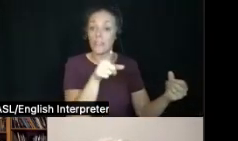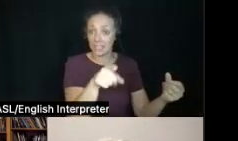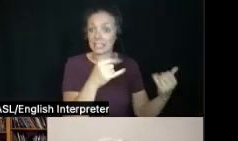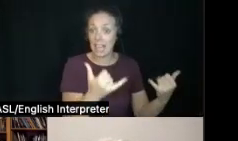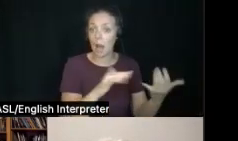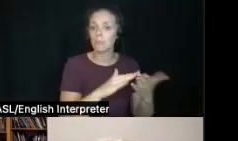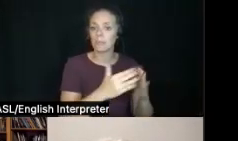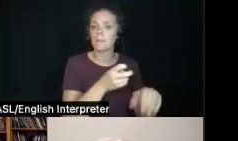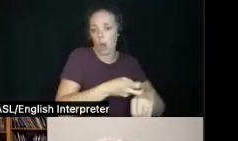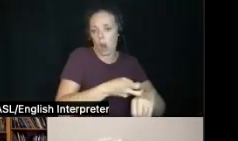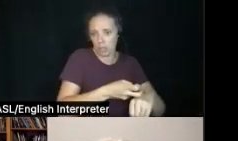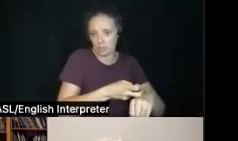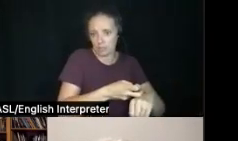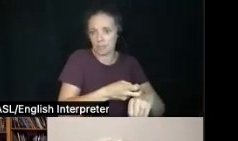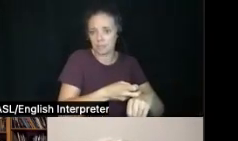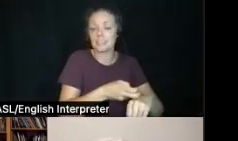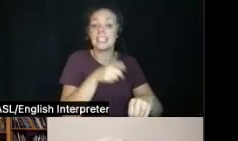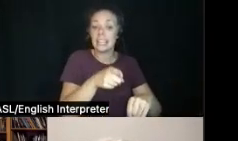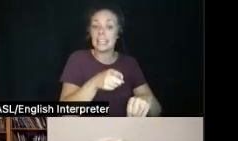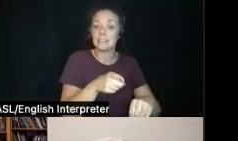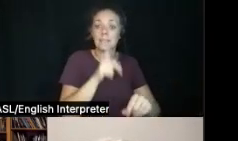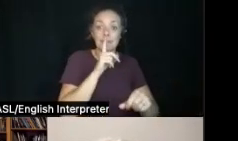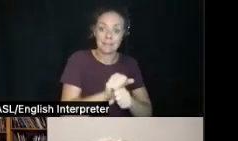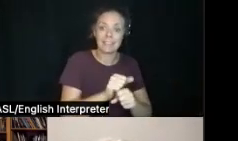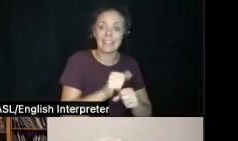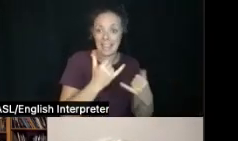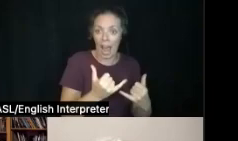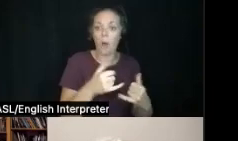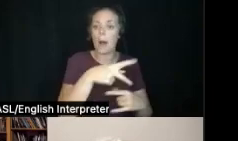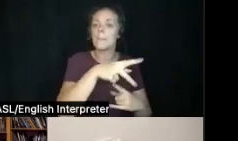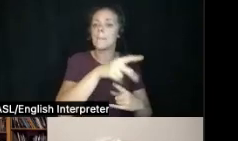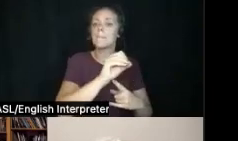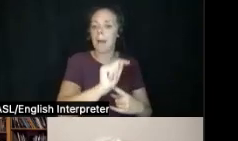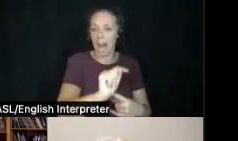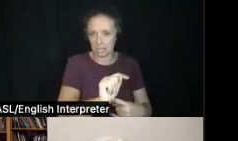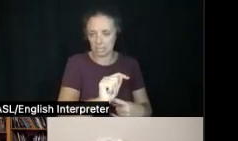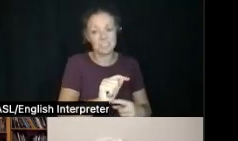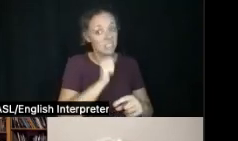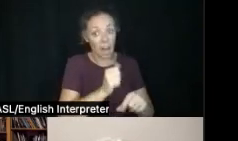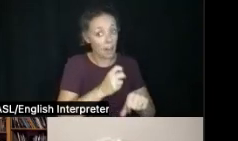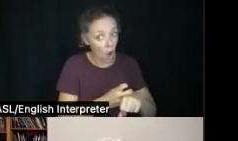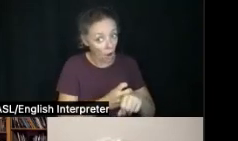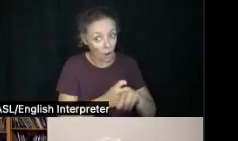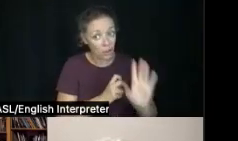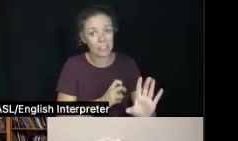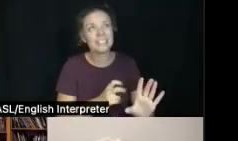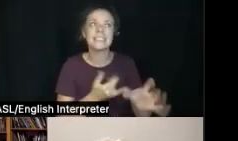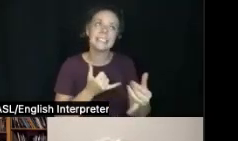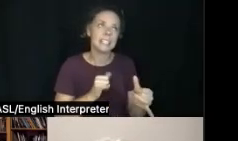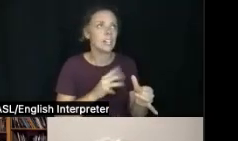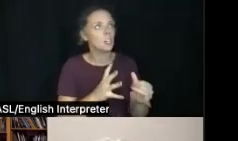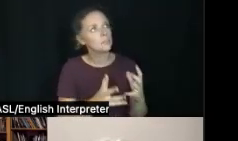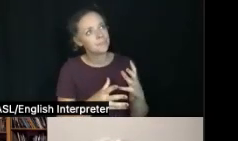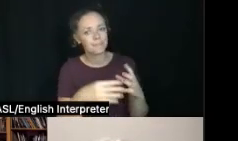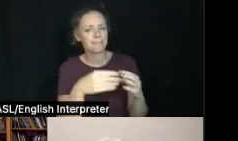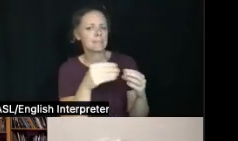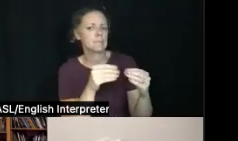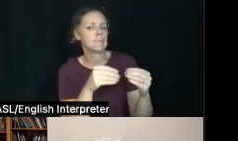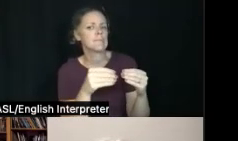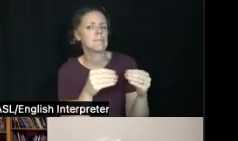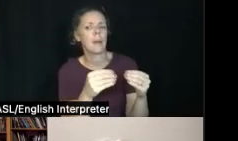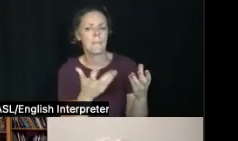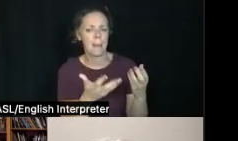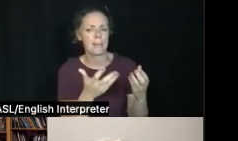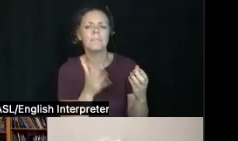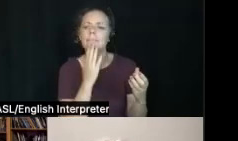after the firing, you have a pot. It's not a very hard pot. It's still kind of permeable. You might think of it like